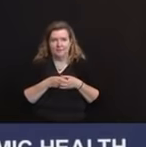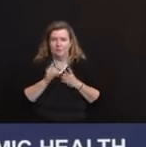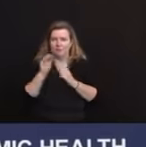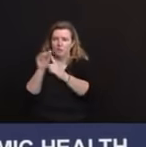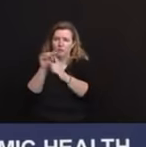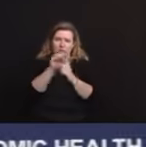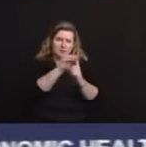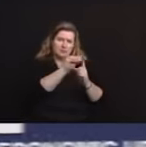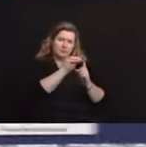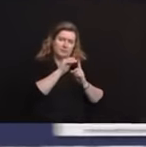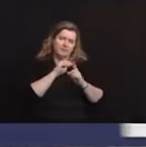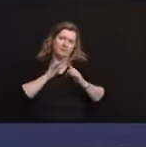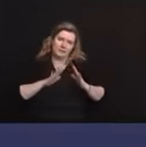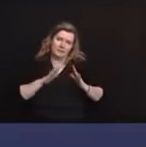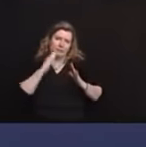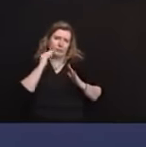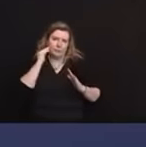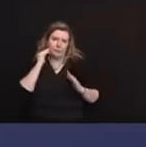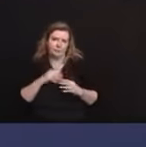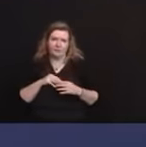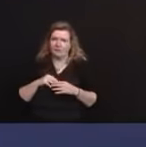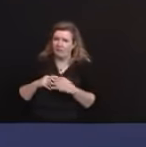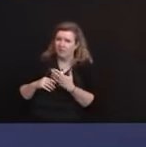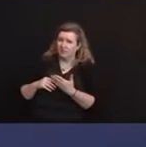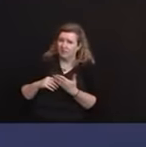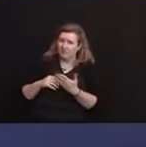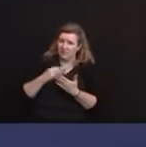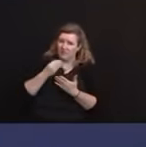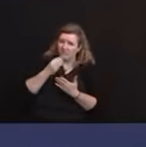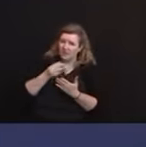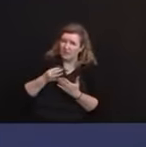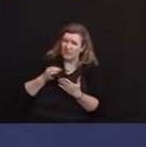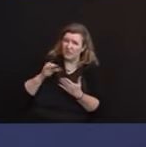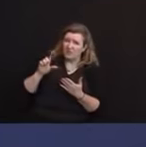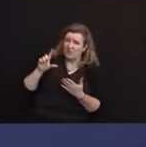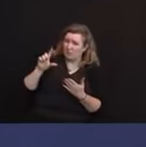And the locusts will be arriving on the 26th. right.